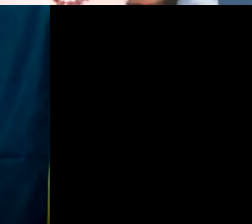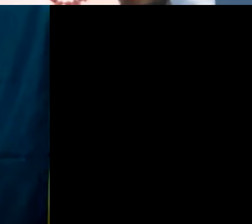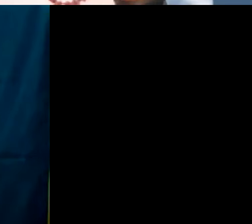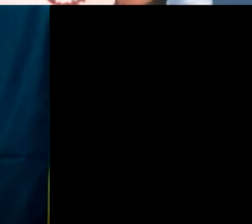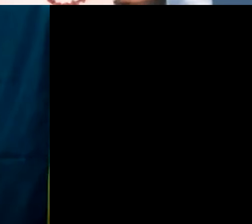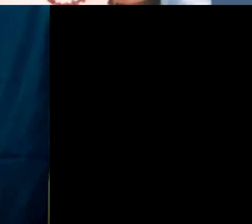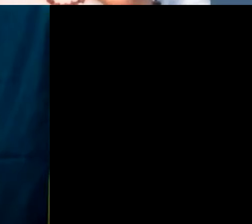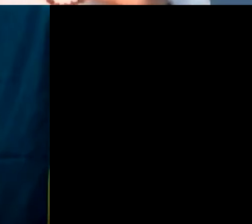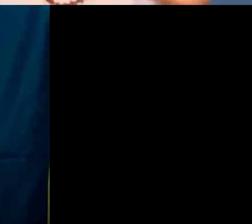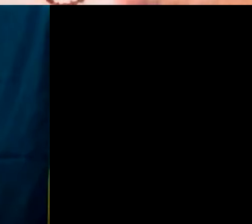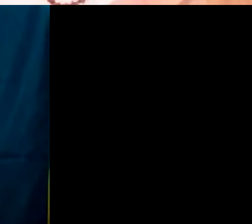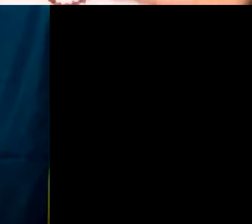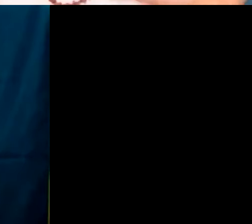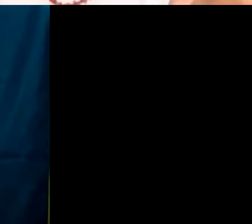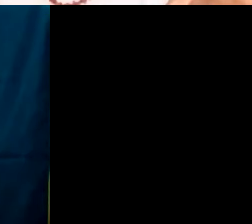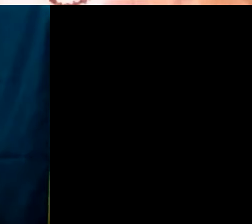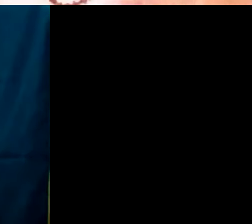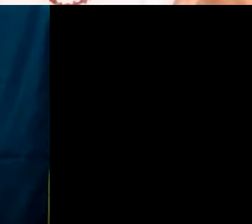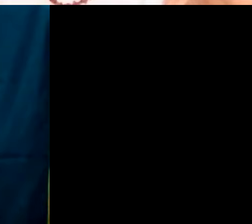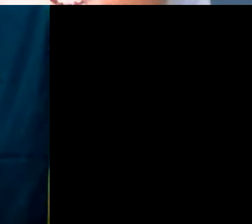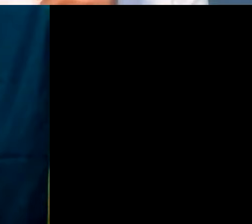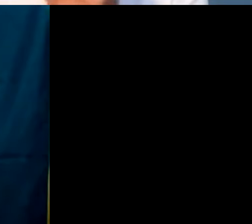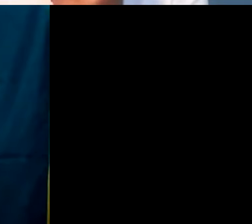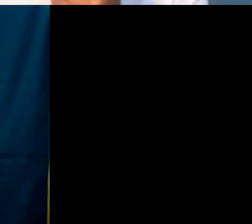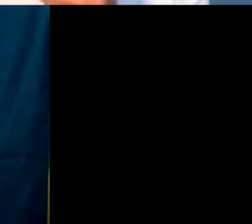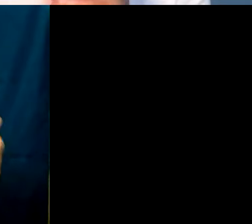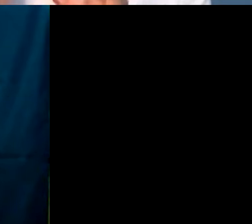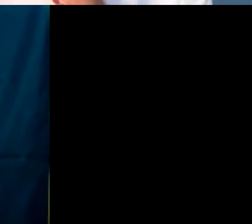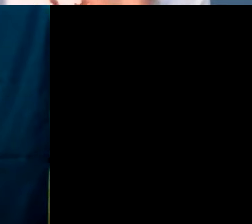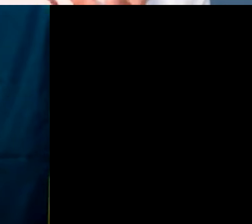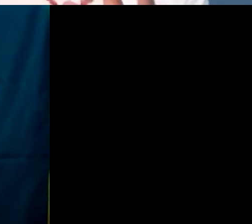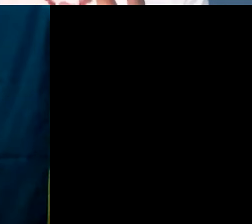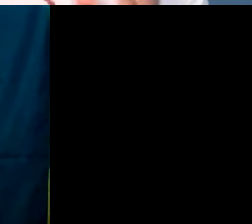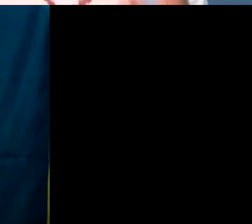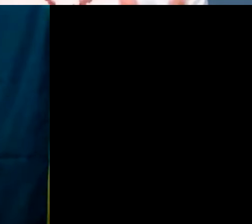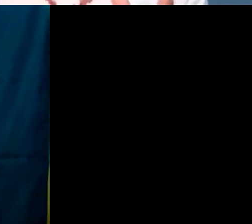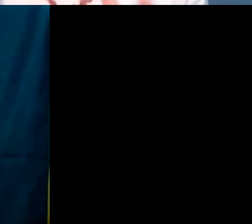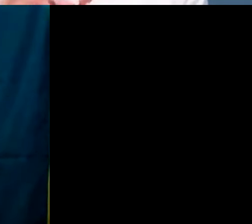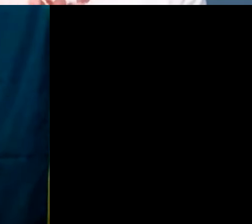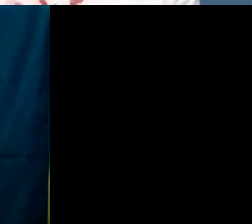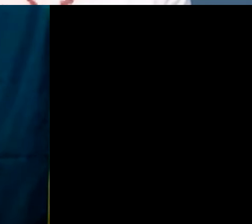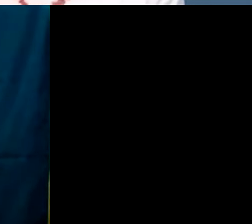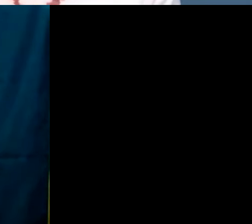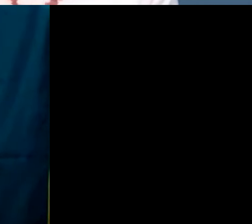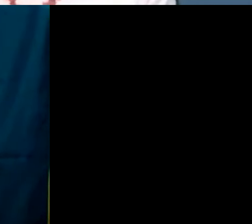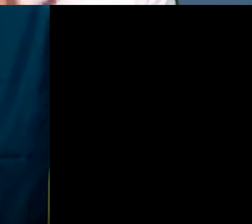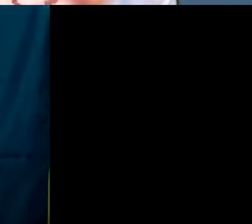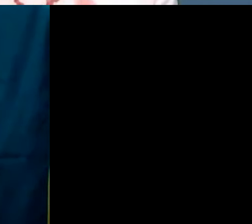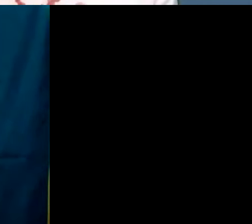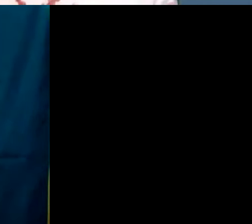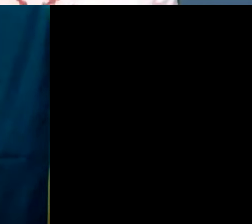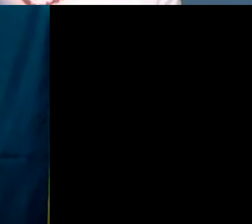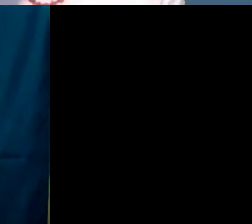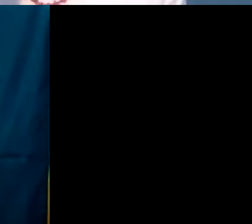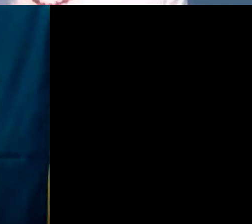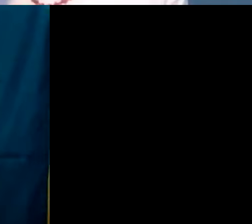Egyptian. So we can't sort of extrapolate from our knowledge of ancient Egyptian to figure out the grammar of Meroitic because it